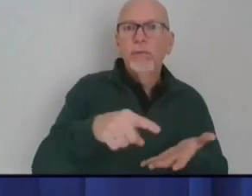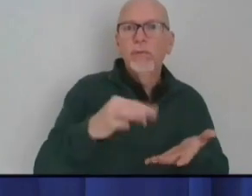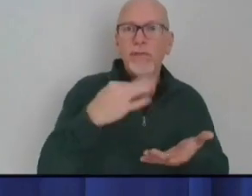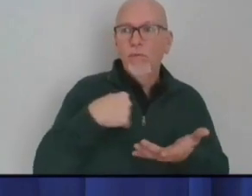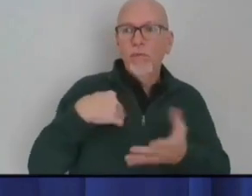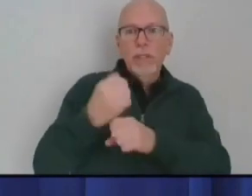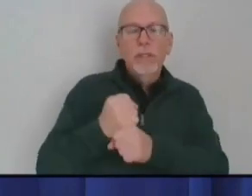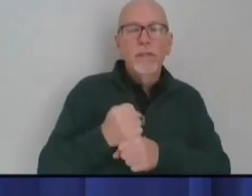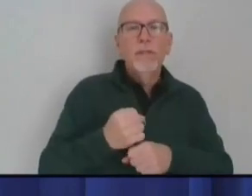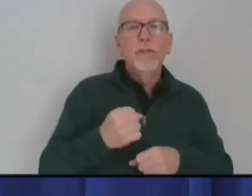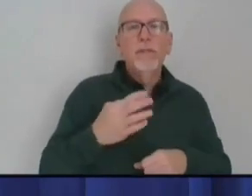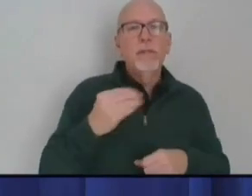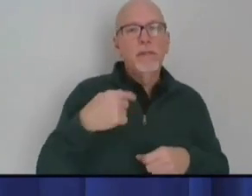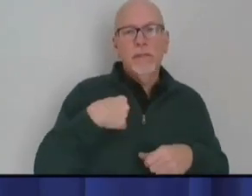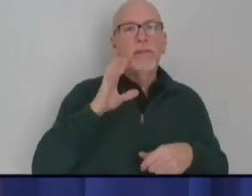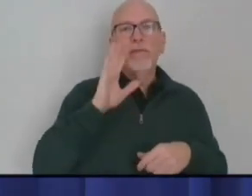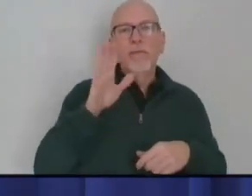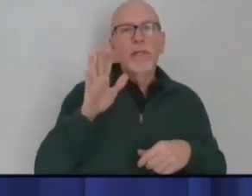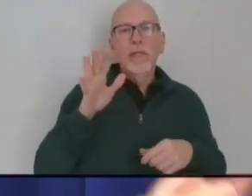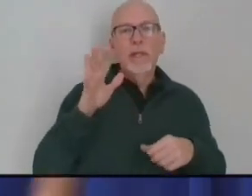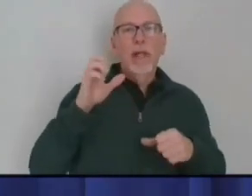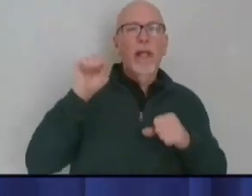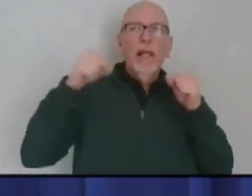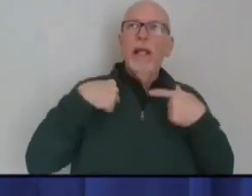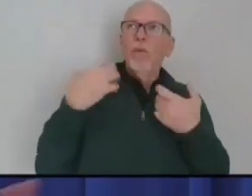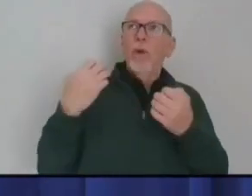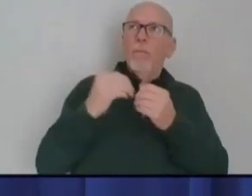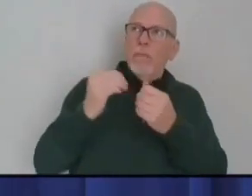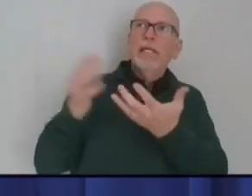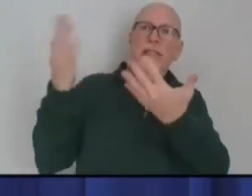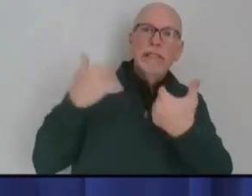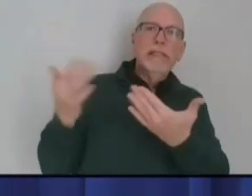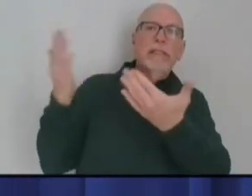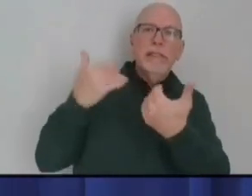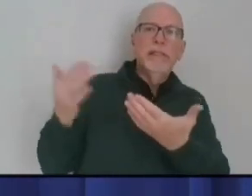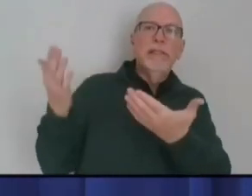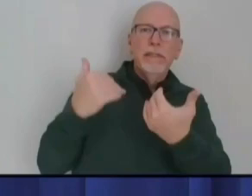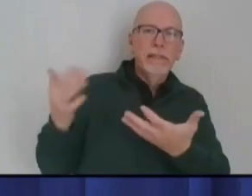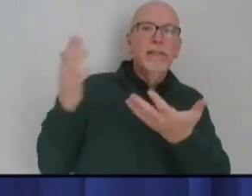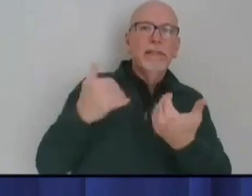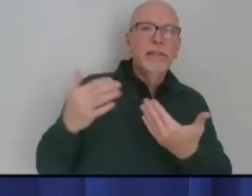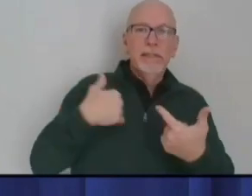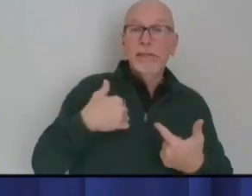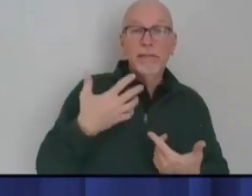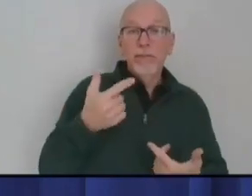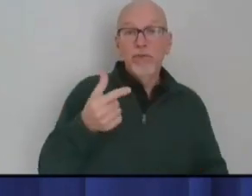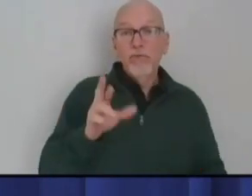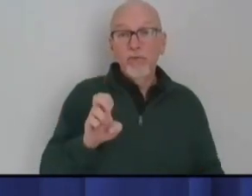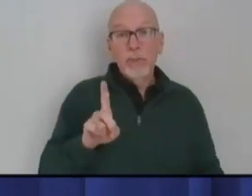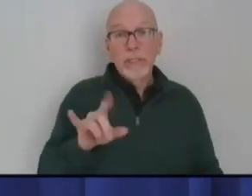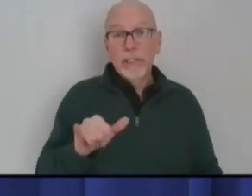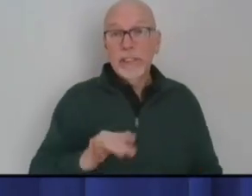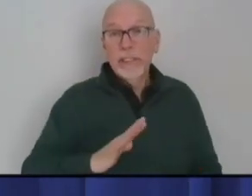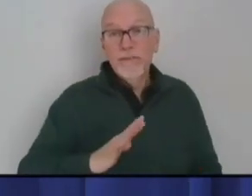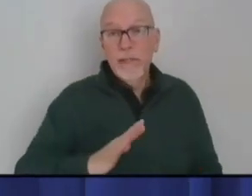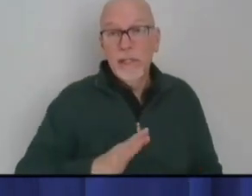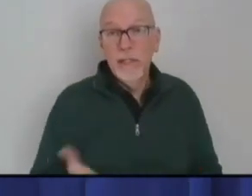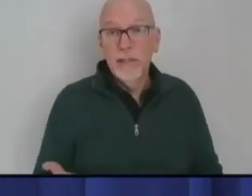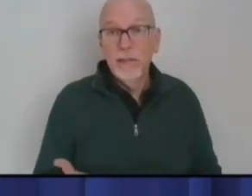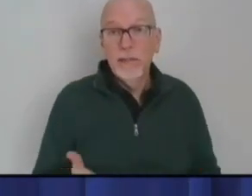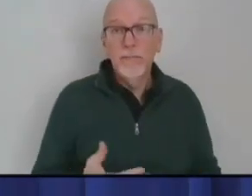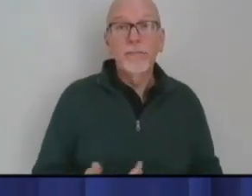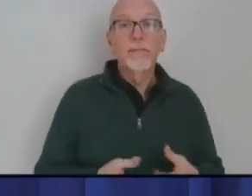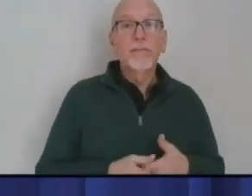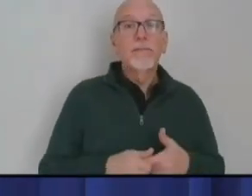And I'll be cheering from the cheap seat saying, bring us, give us more, give us more, give us more. I'll be greedy about it if I could be. But, you know, this